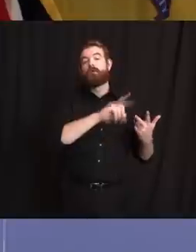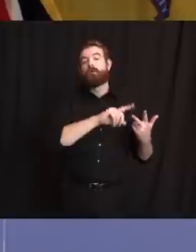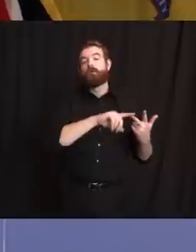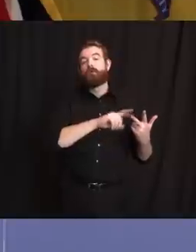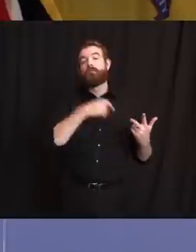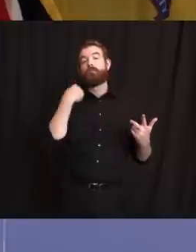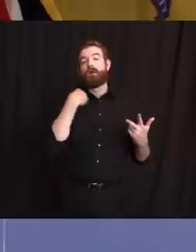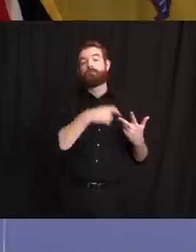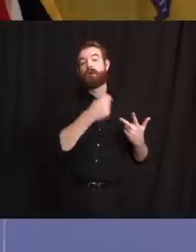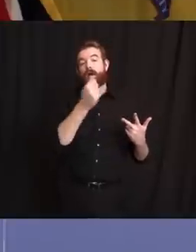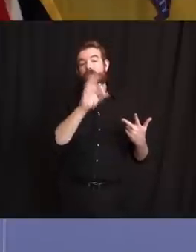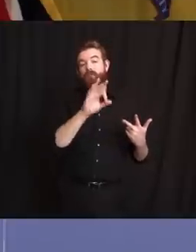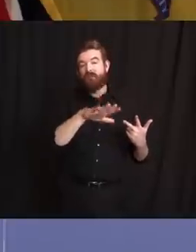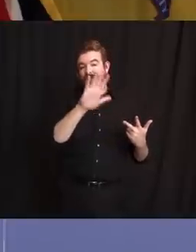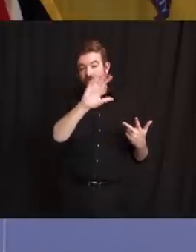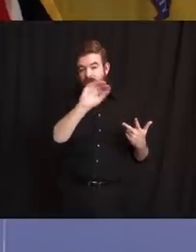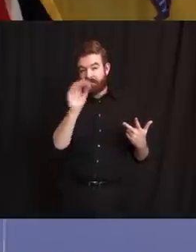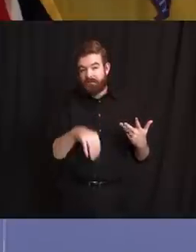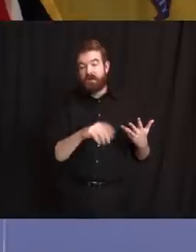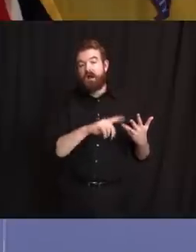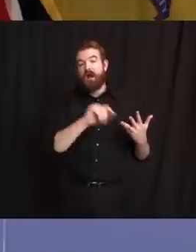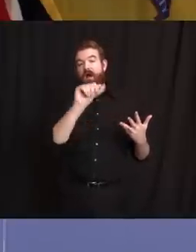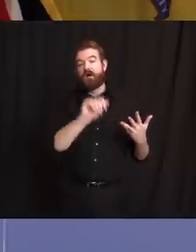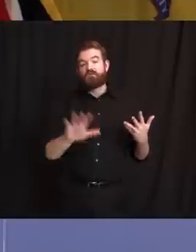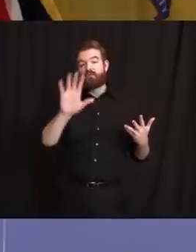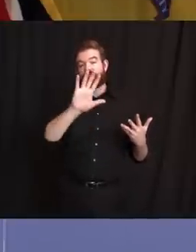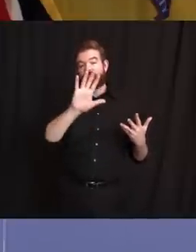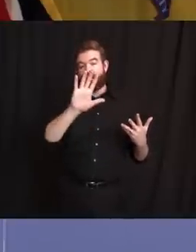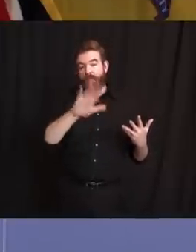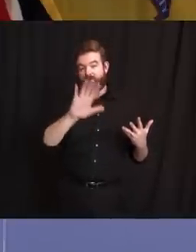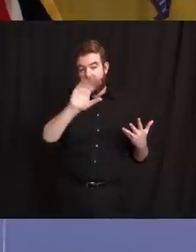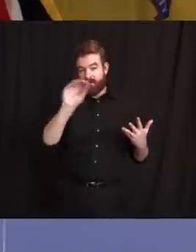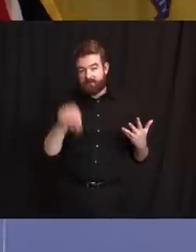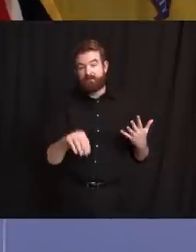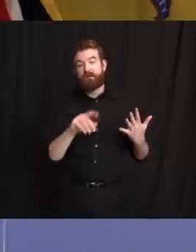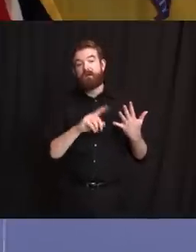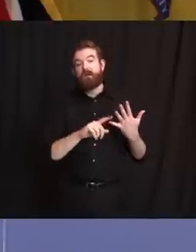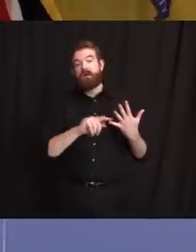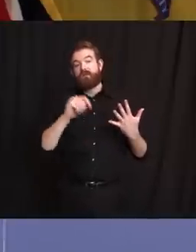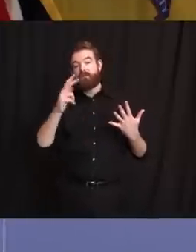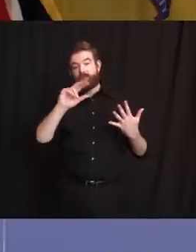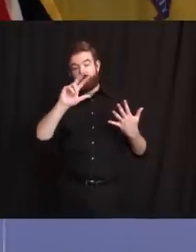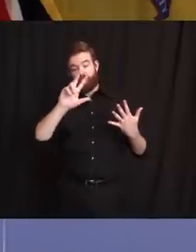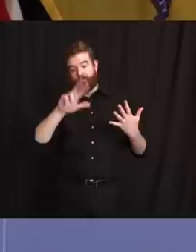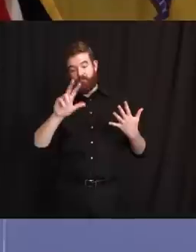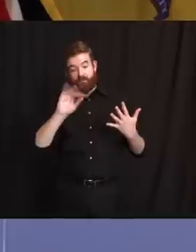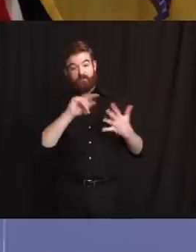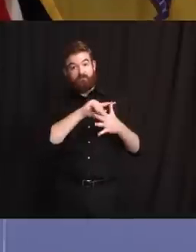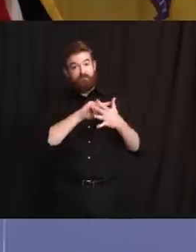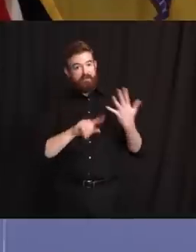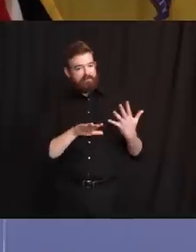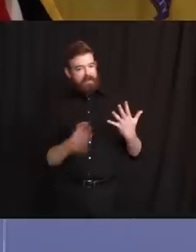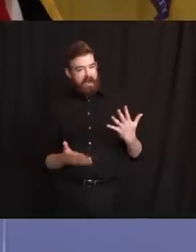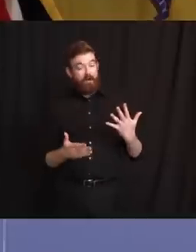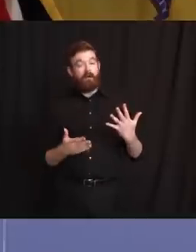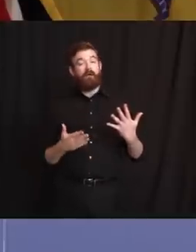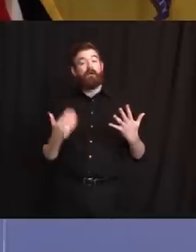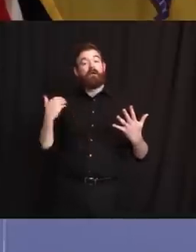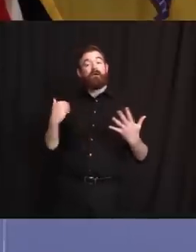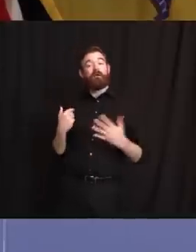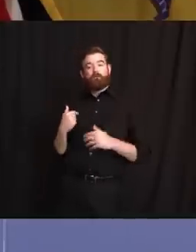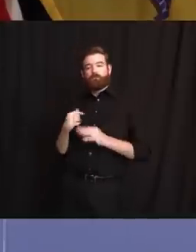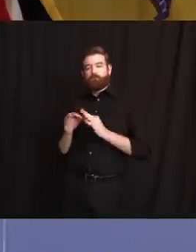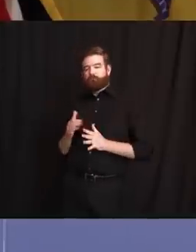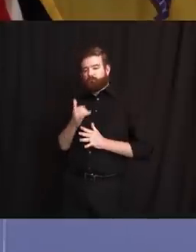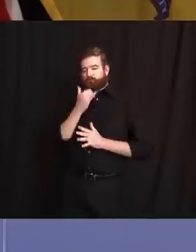Asian 5.5%, other 3.3%. The veterans homes numbers remain the same as yesterday, as do the